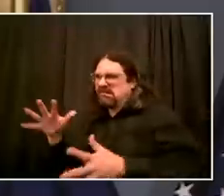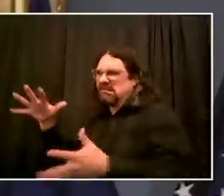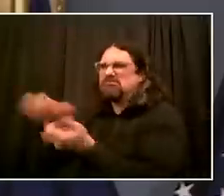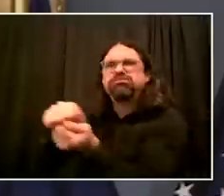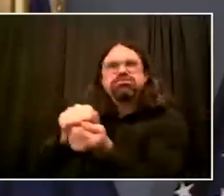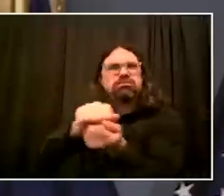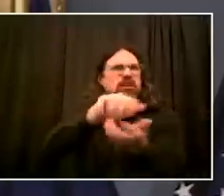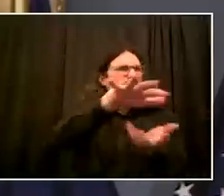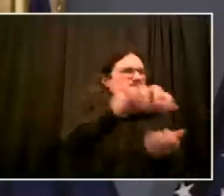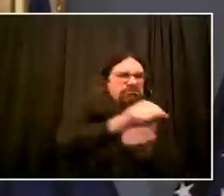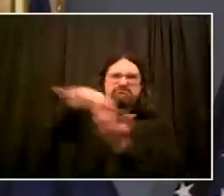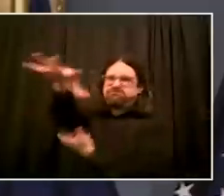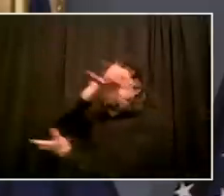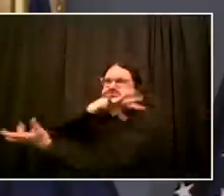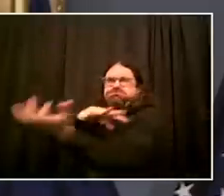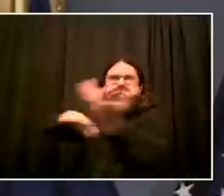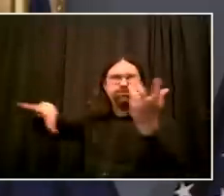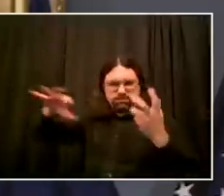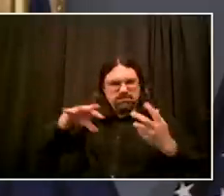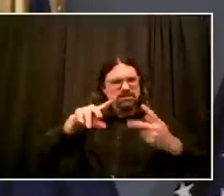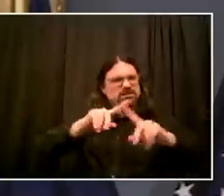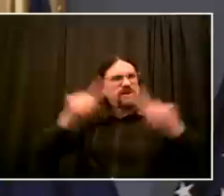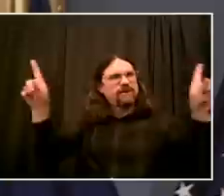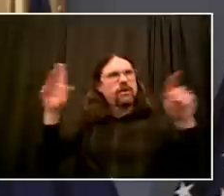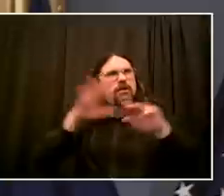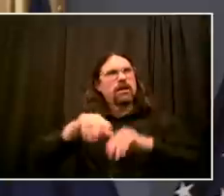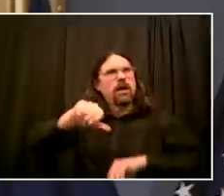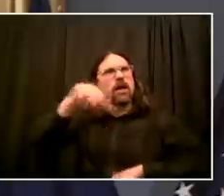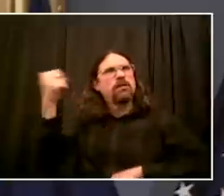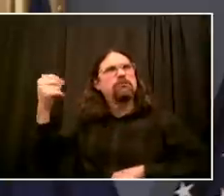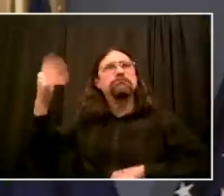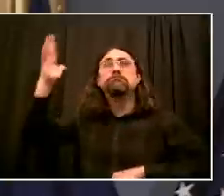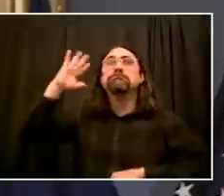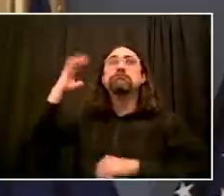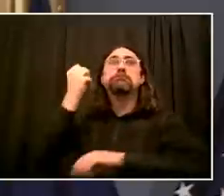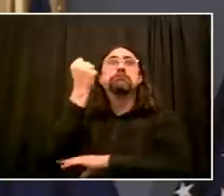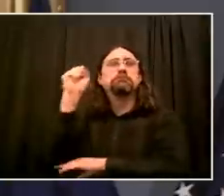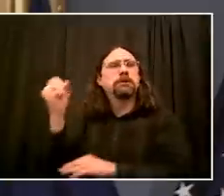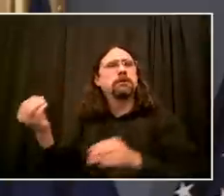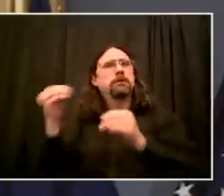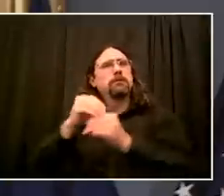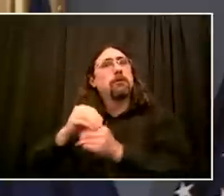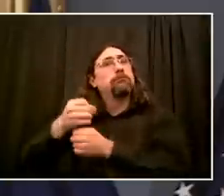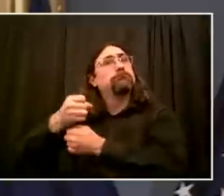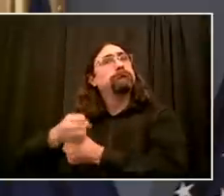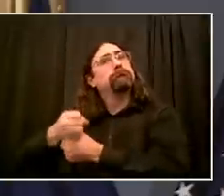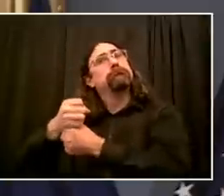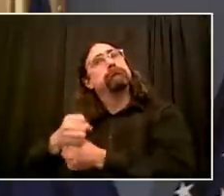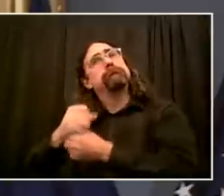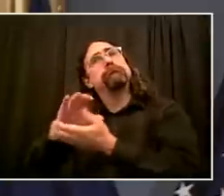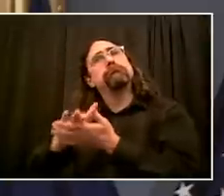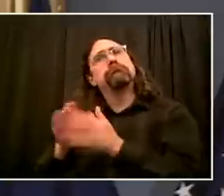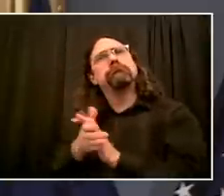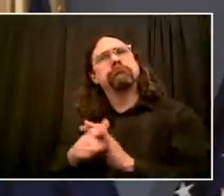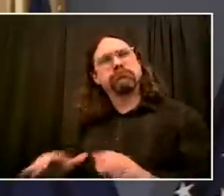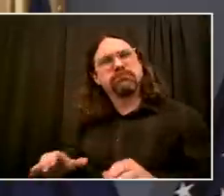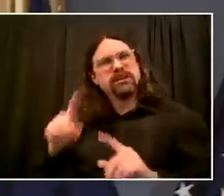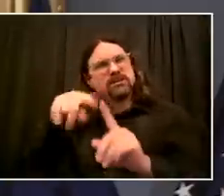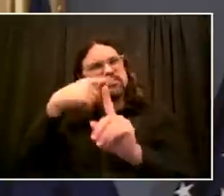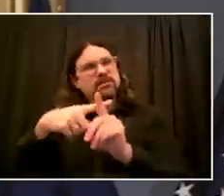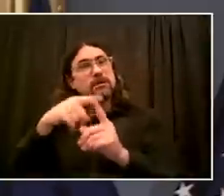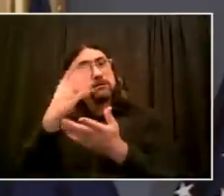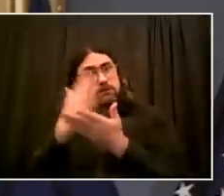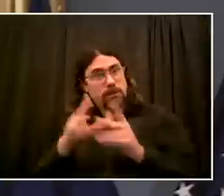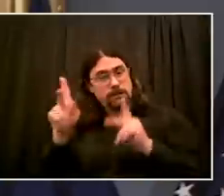from inside the city. Some are from the neighborhoods where the protests take place, some are not. But what we do know is there is an explicit